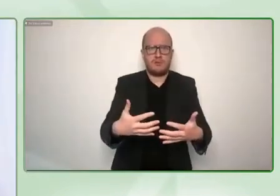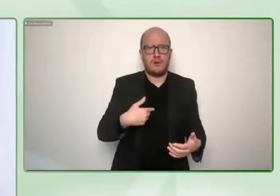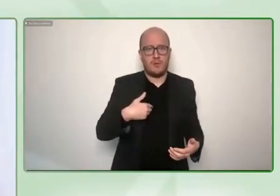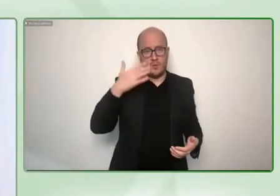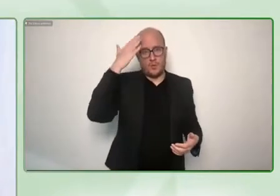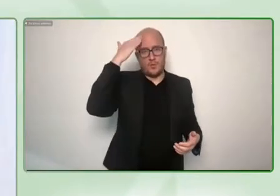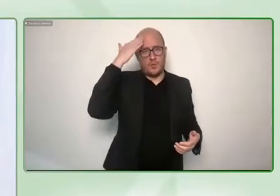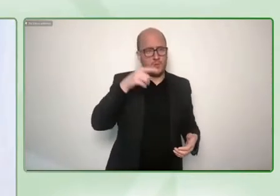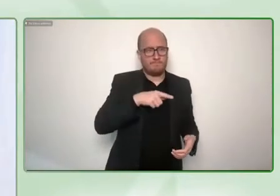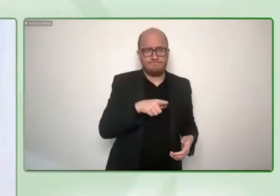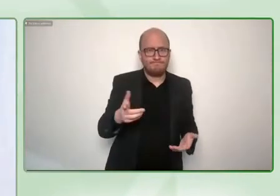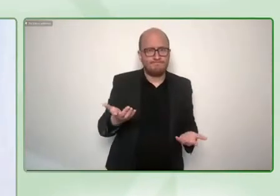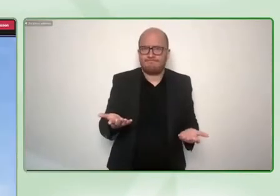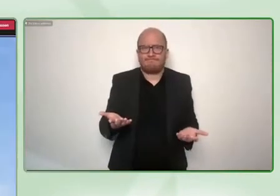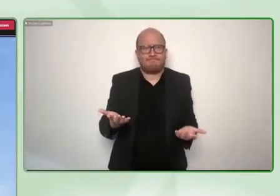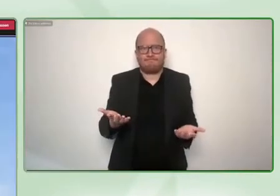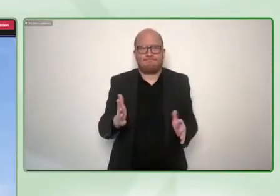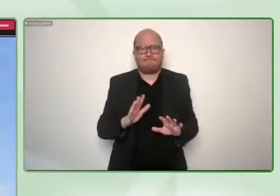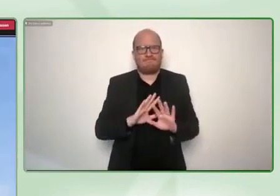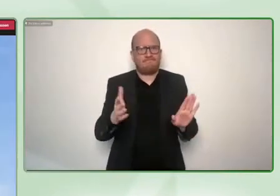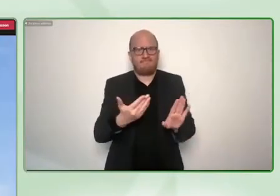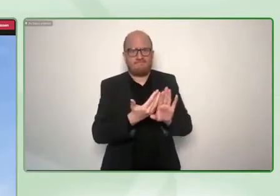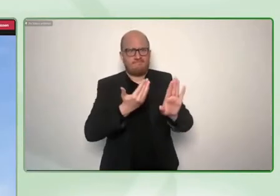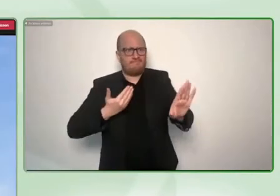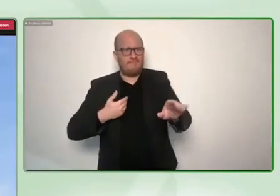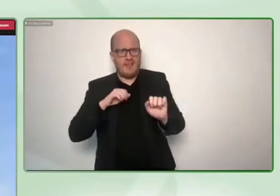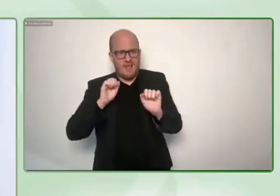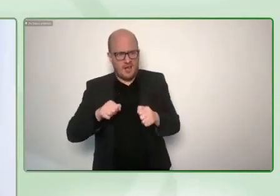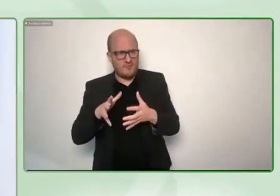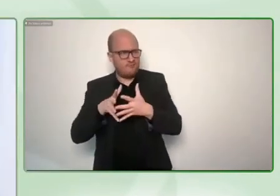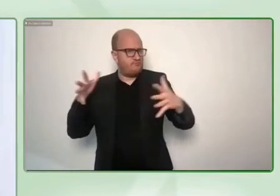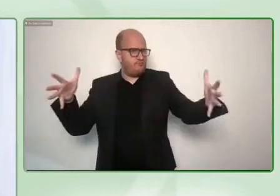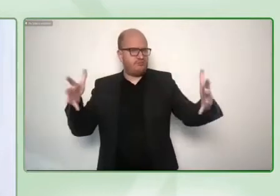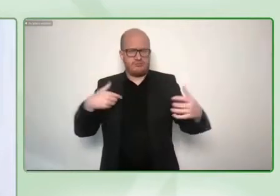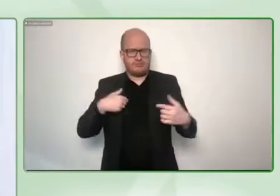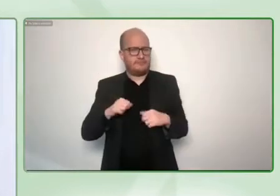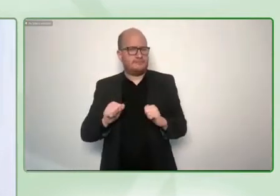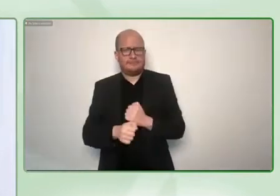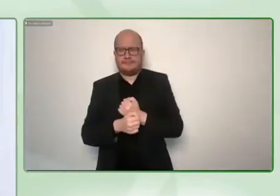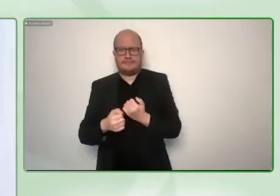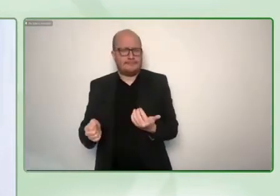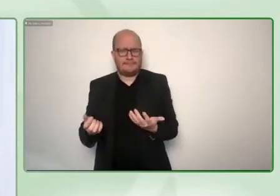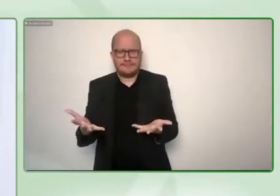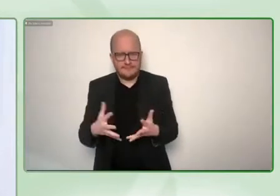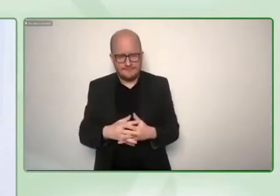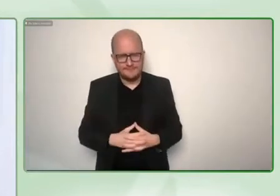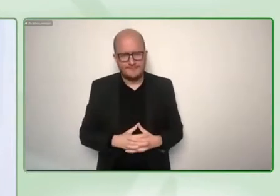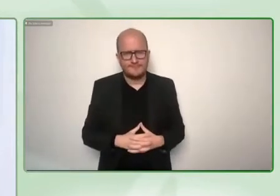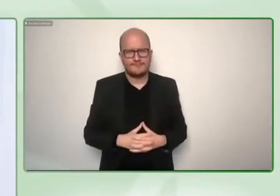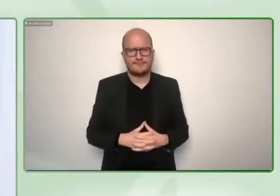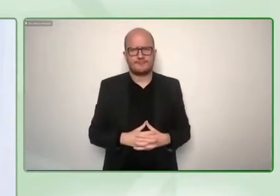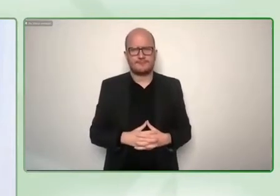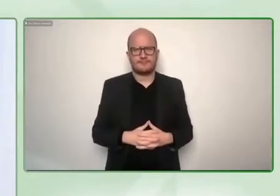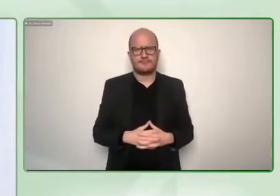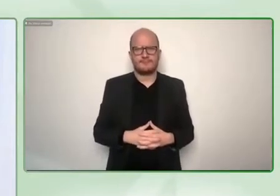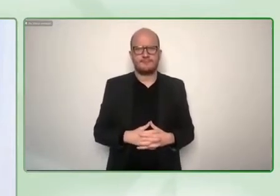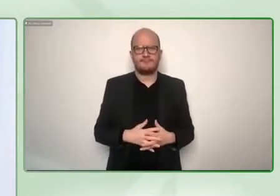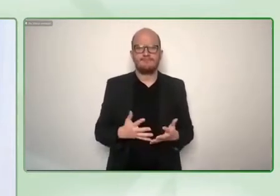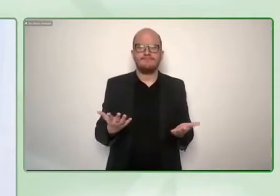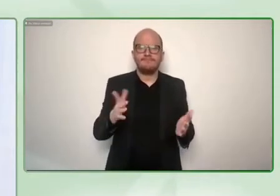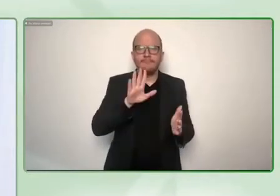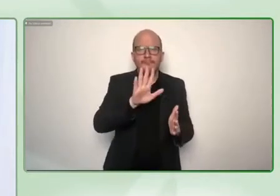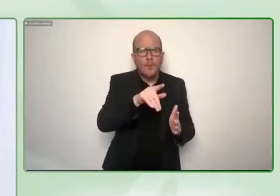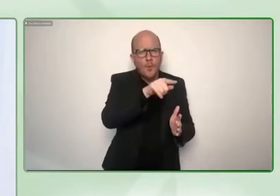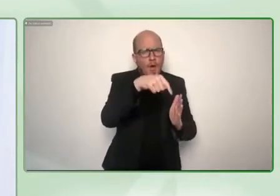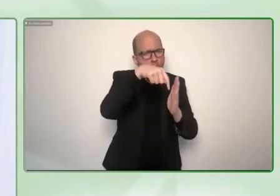And there are some answers. Peter, before we go into more details I think what also should be could be interesting